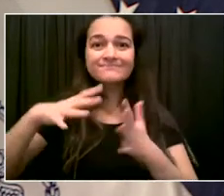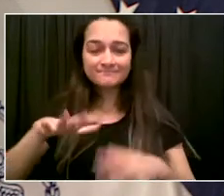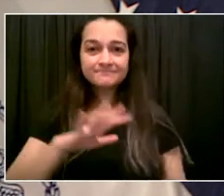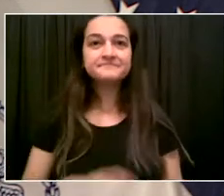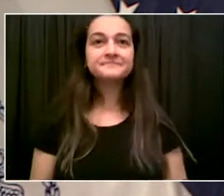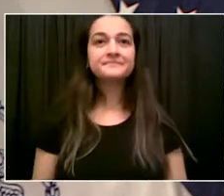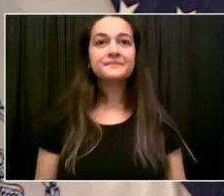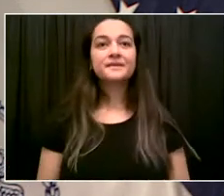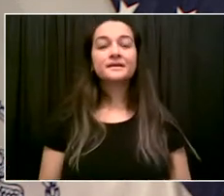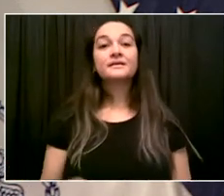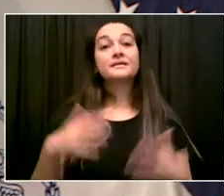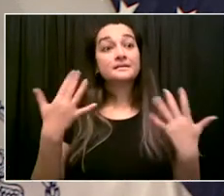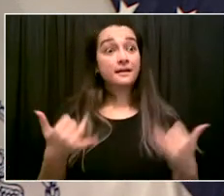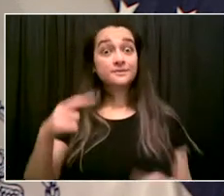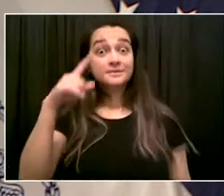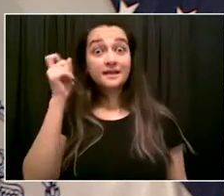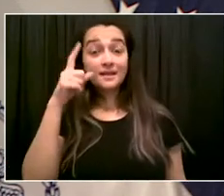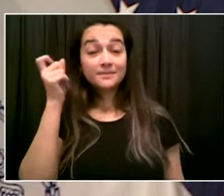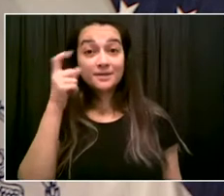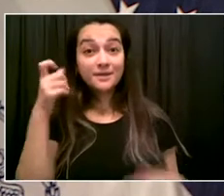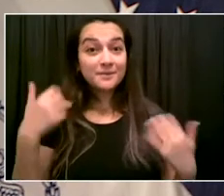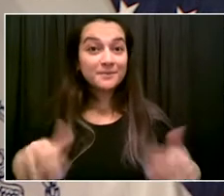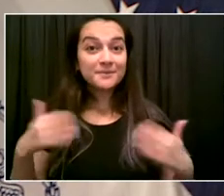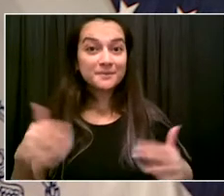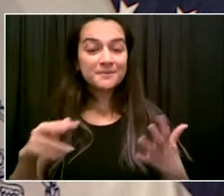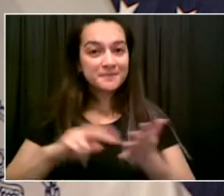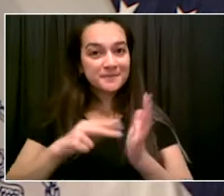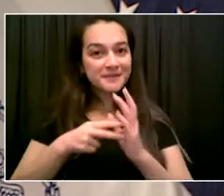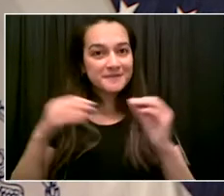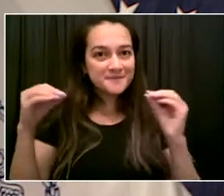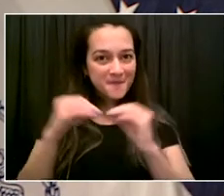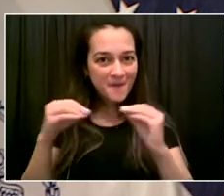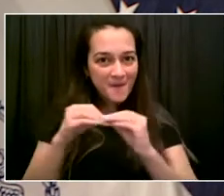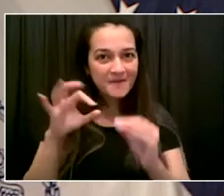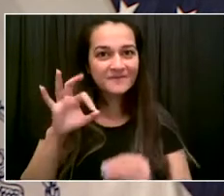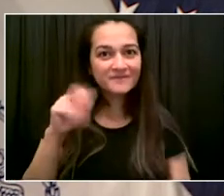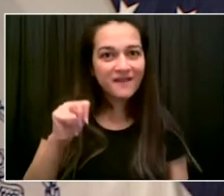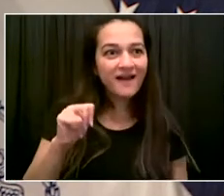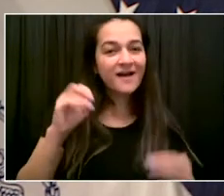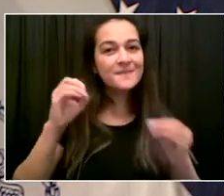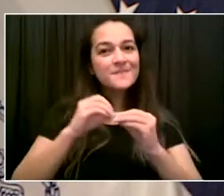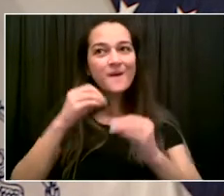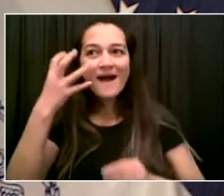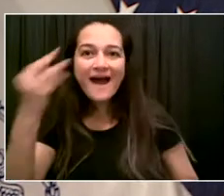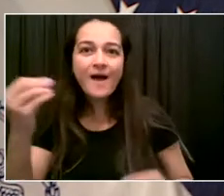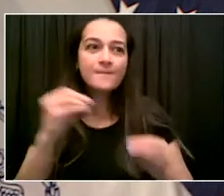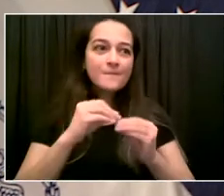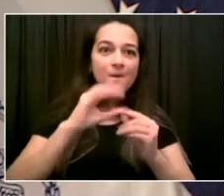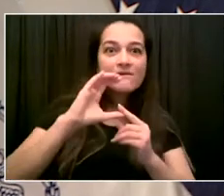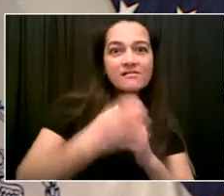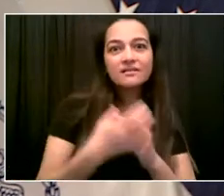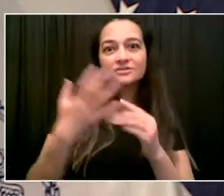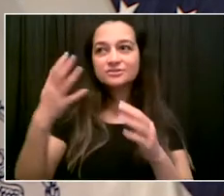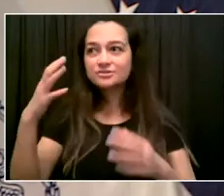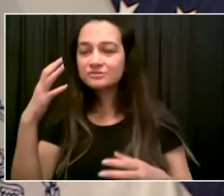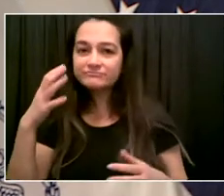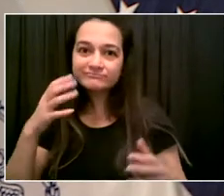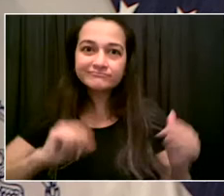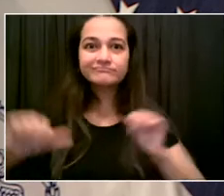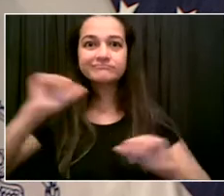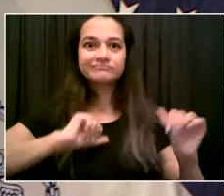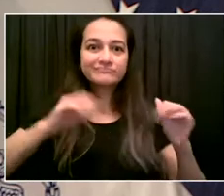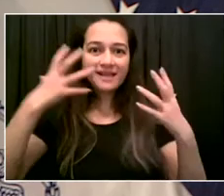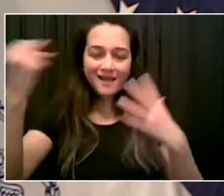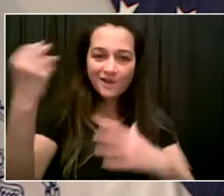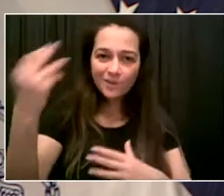amazing arts and culture that will be all over the city, particularly outdoors this summer. Amazing things are going to be happening.